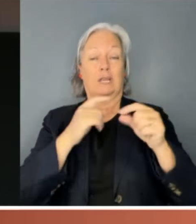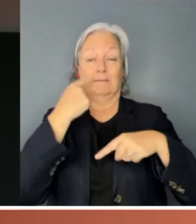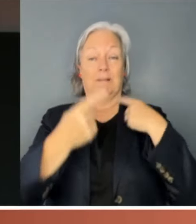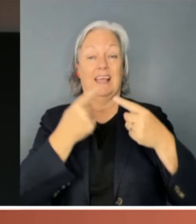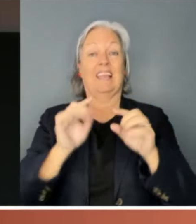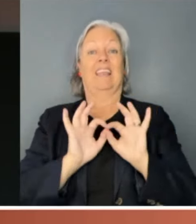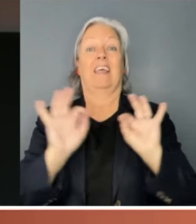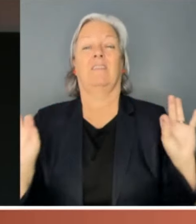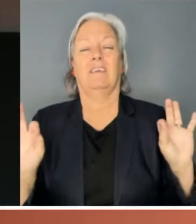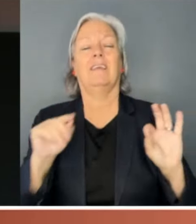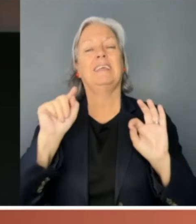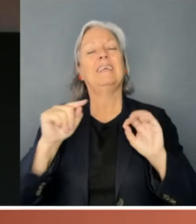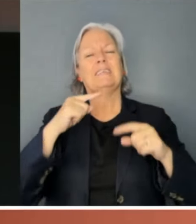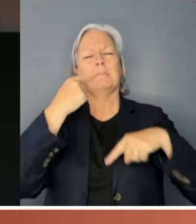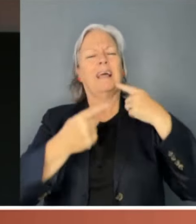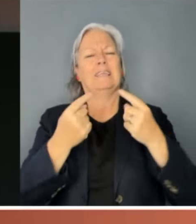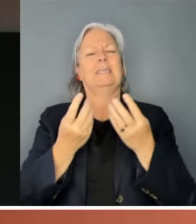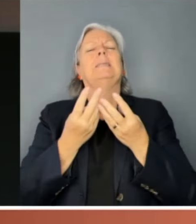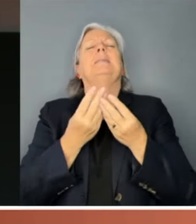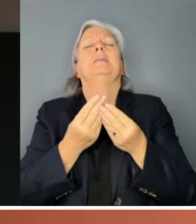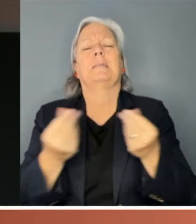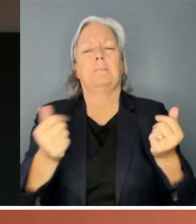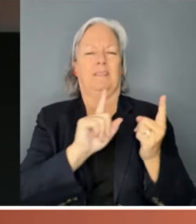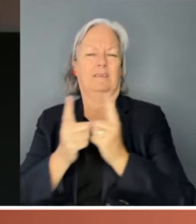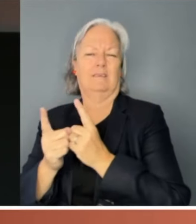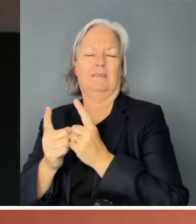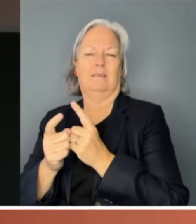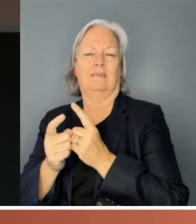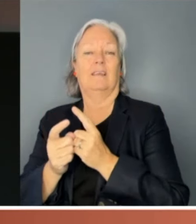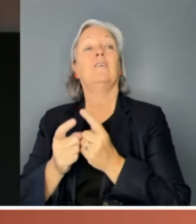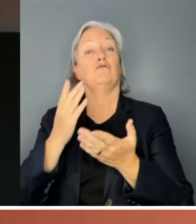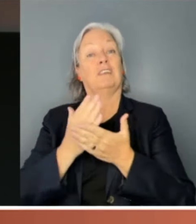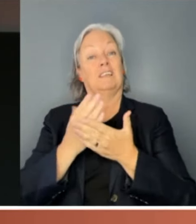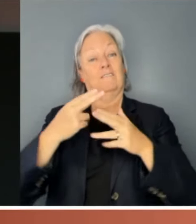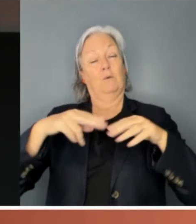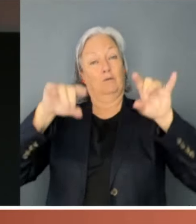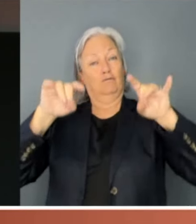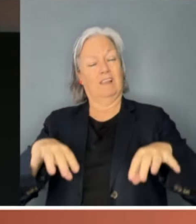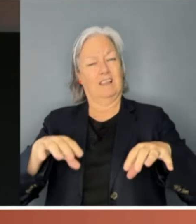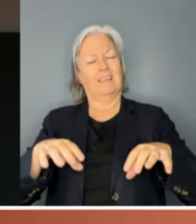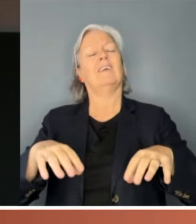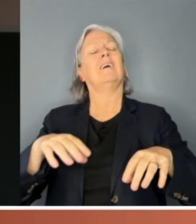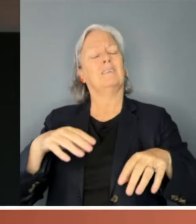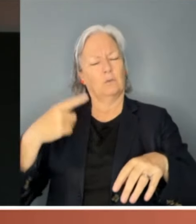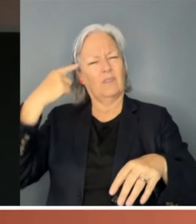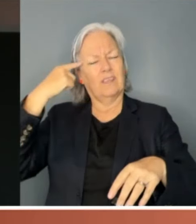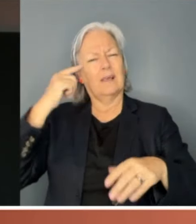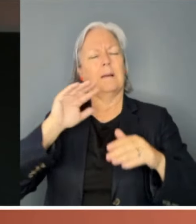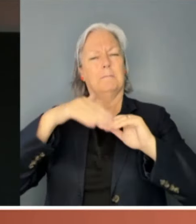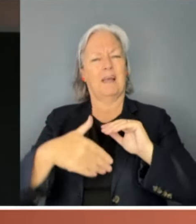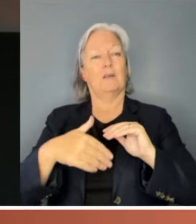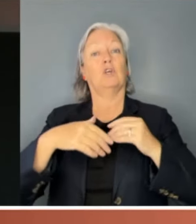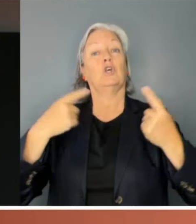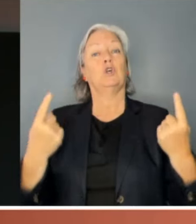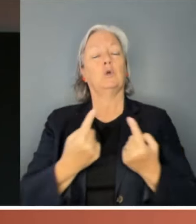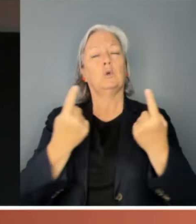it explains some things, and it's for the nation to think in a sophisticated way about those shades